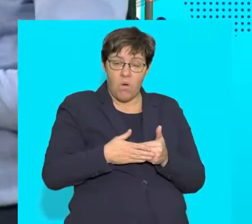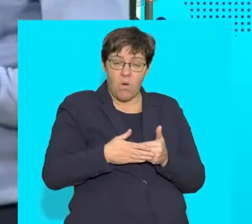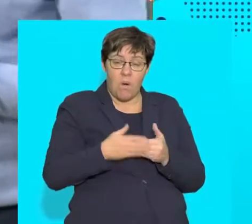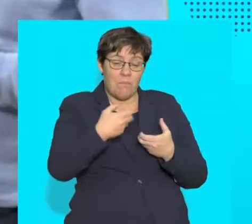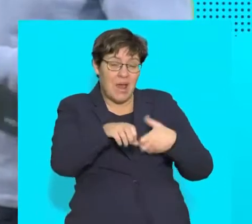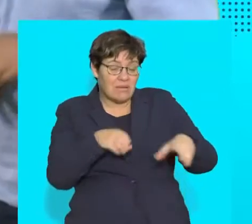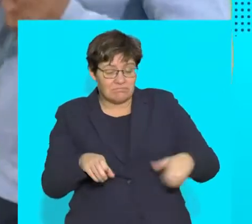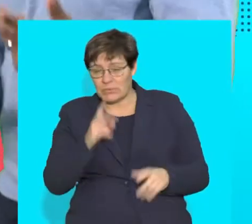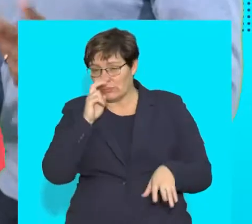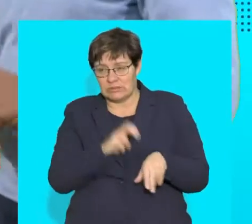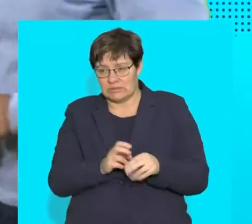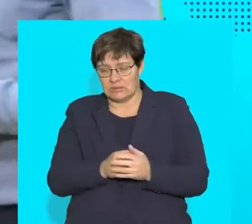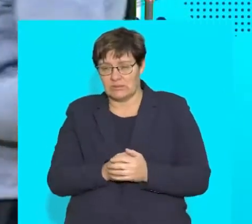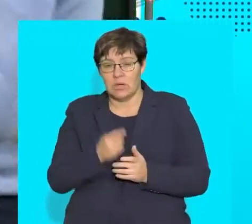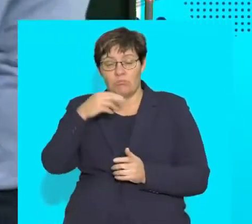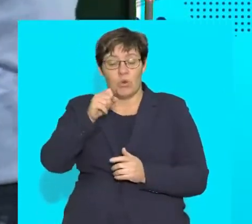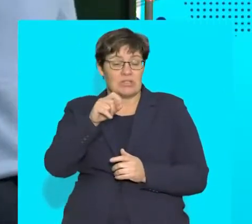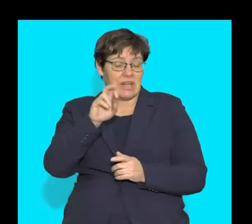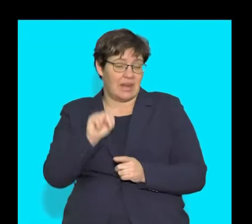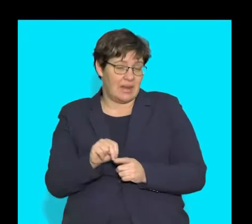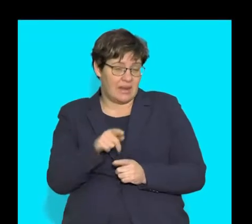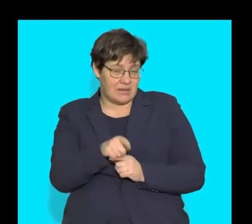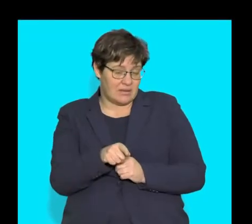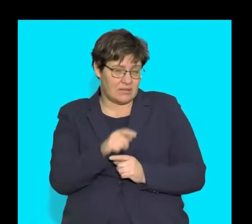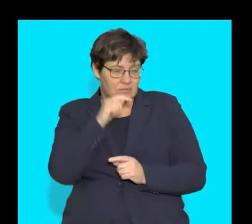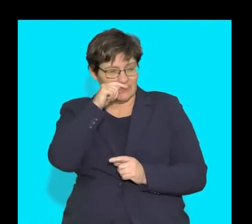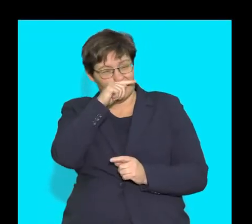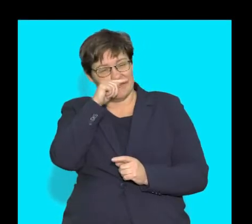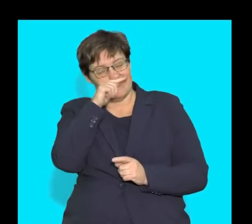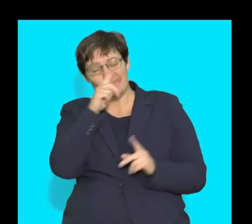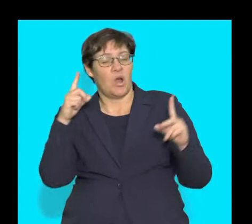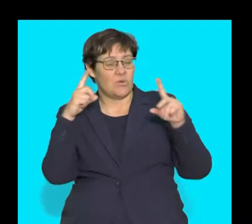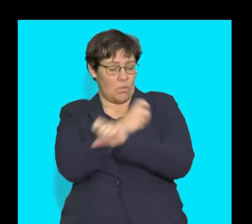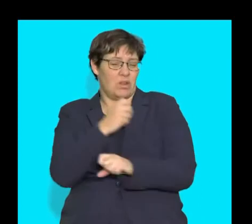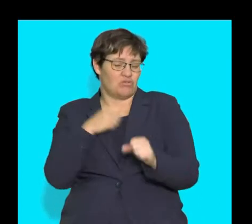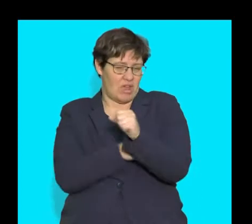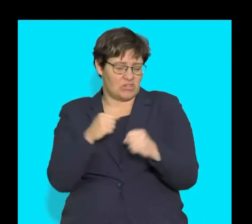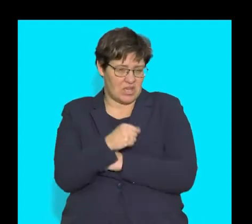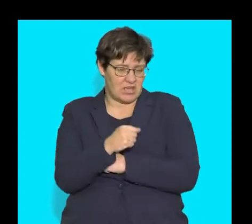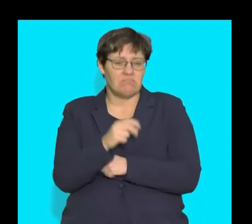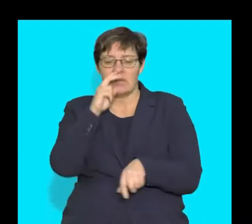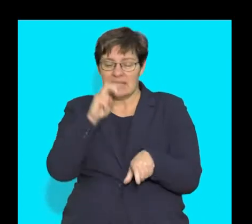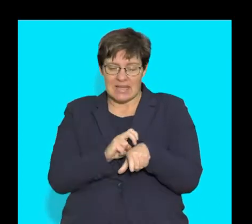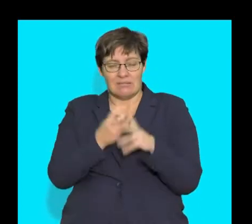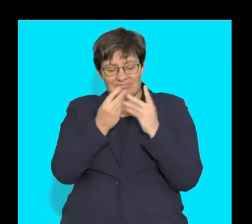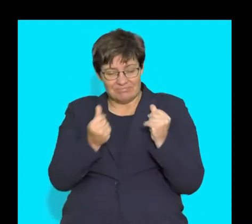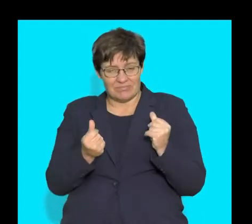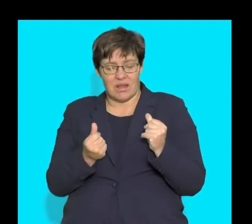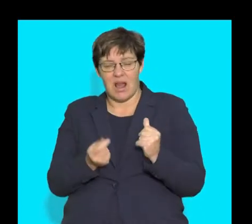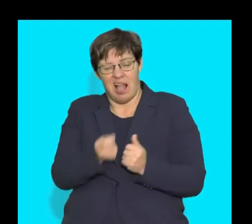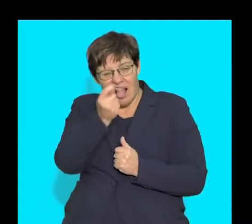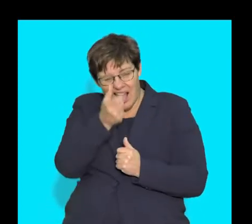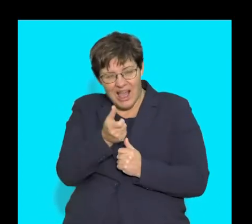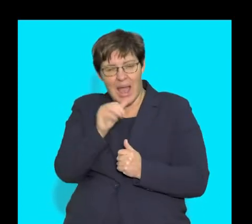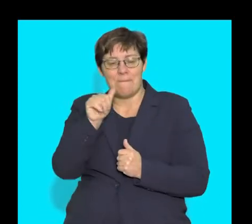further breakdown. So guys, we've got proteins. And if we think of proteins, proteins are complex structures. And these need to be